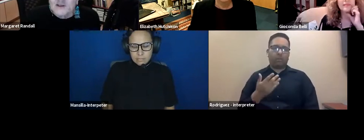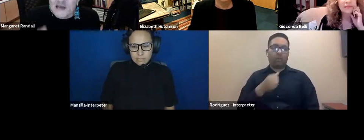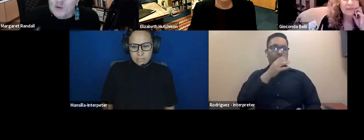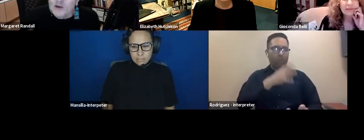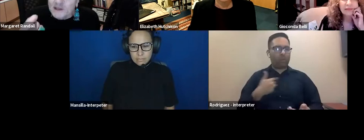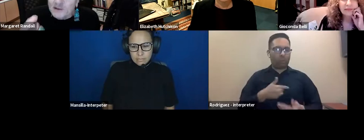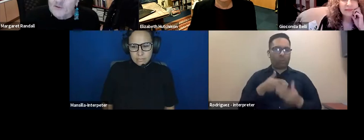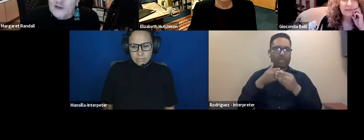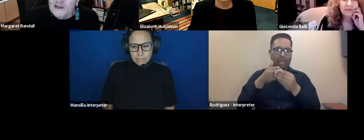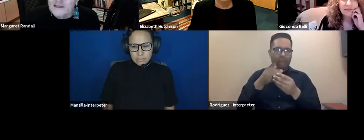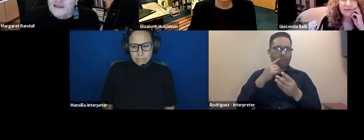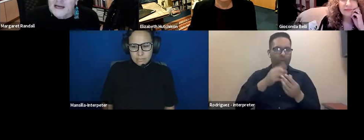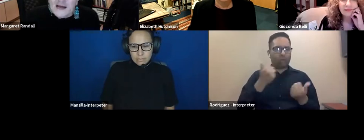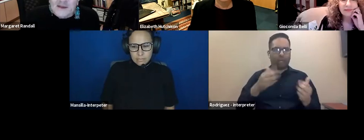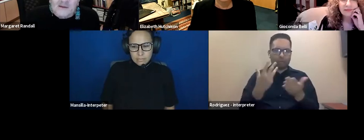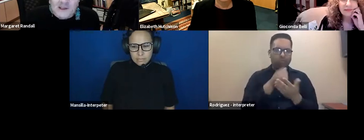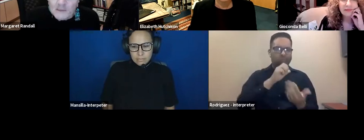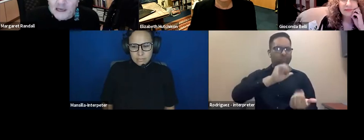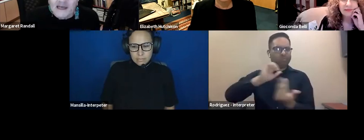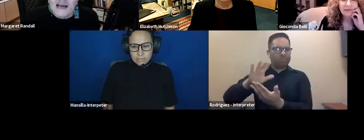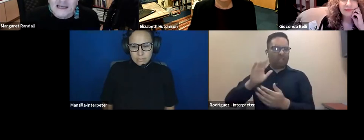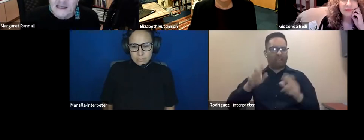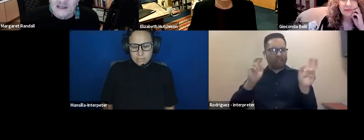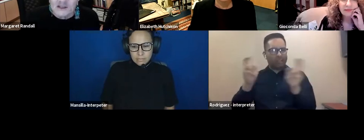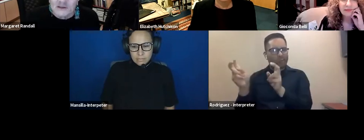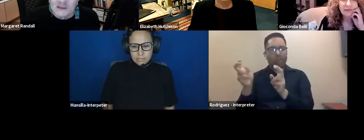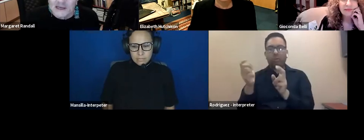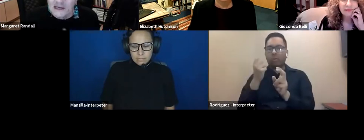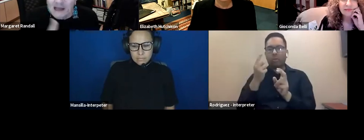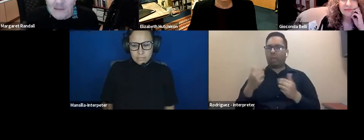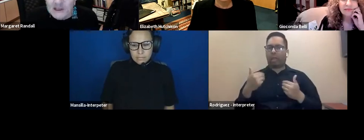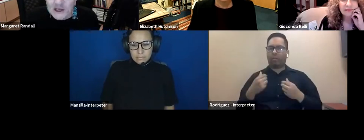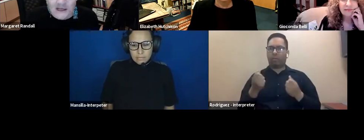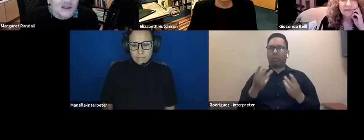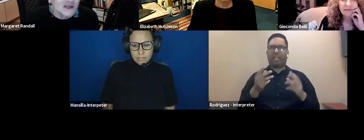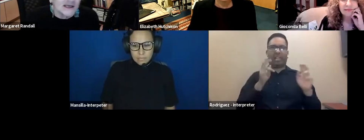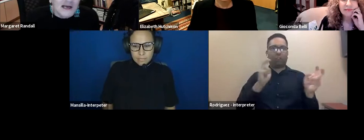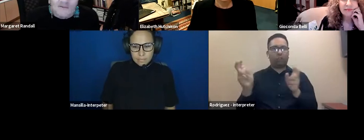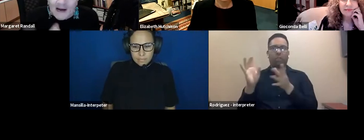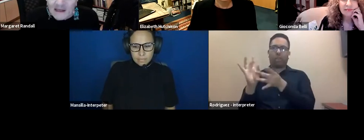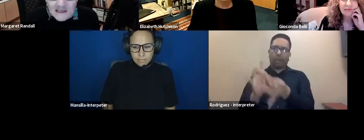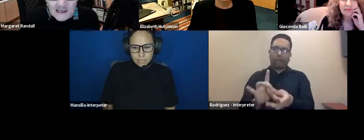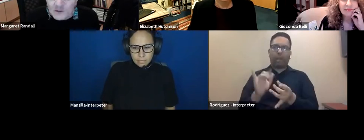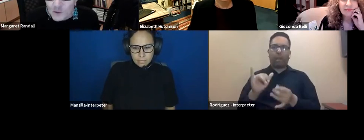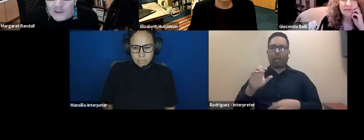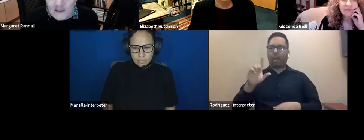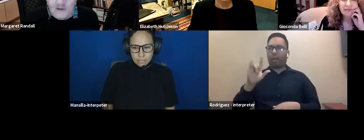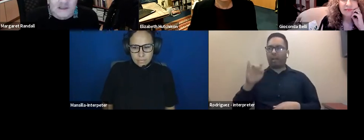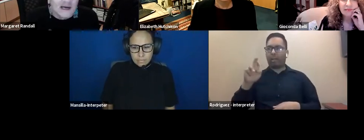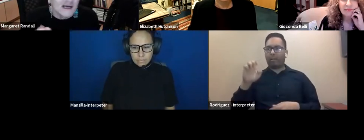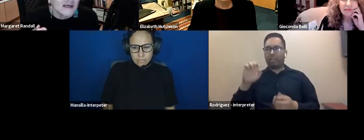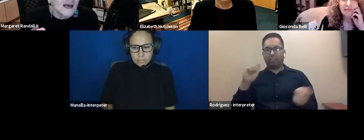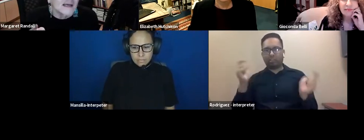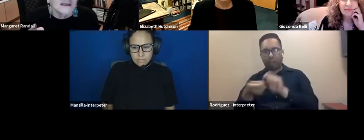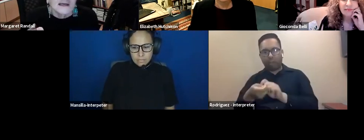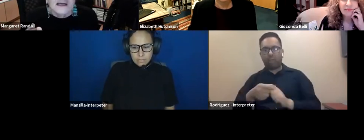these issues, and also realizing that there are so many connected issues. mean, climate change and violence against women, as you